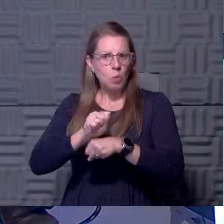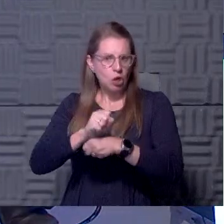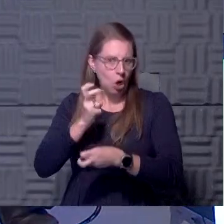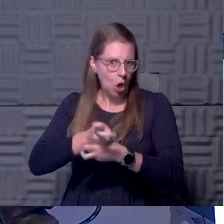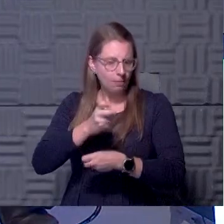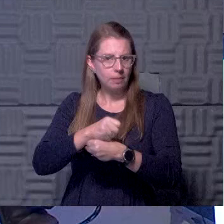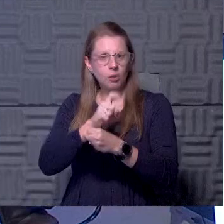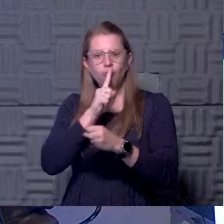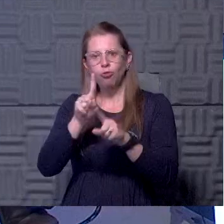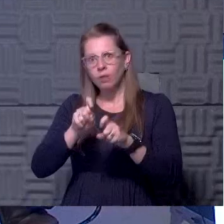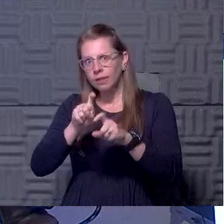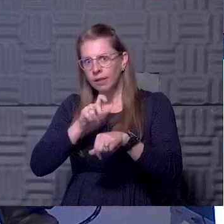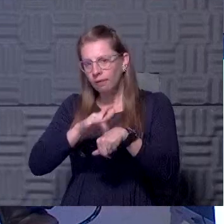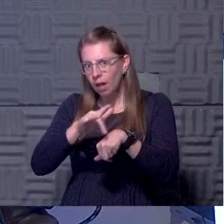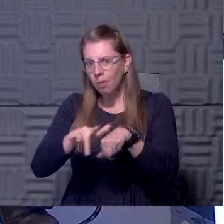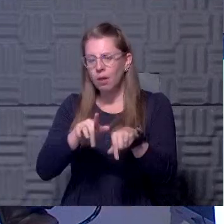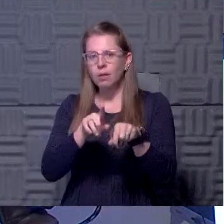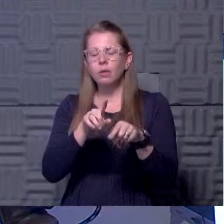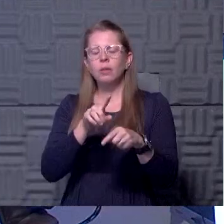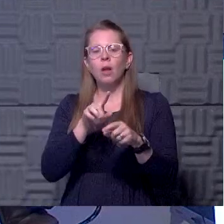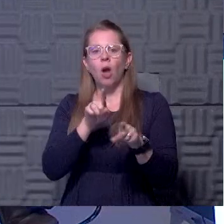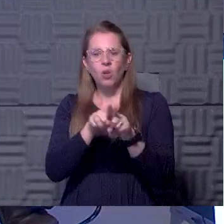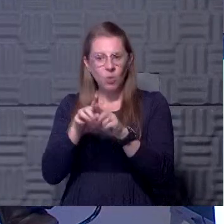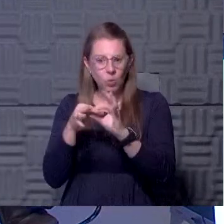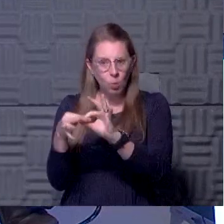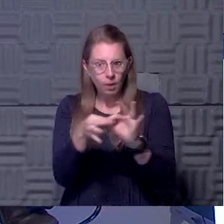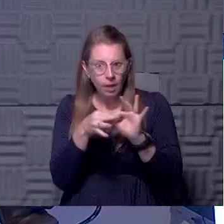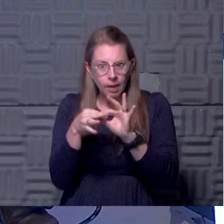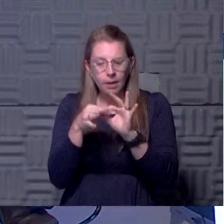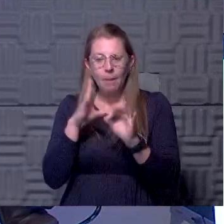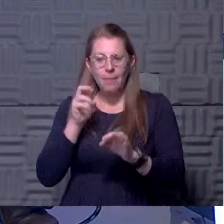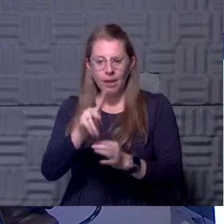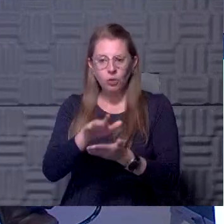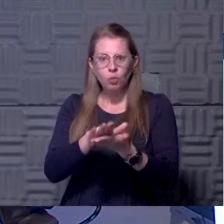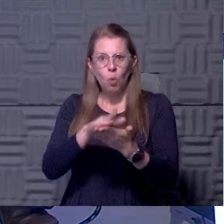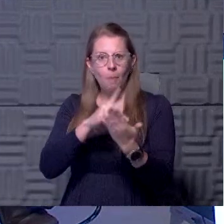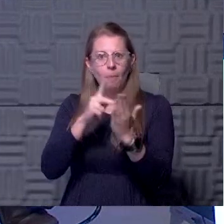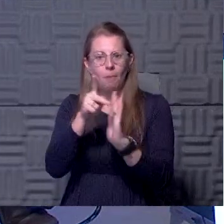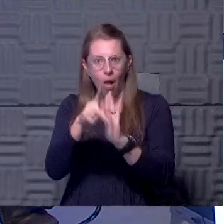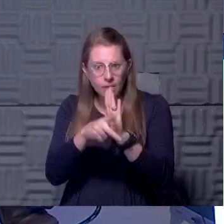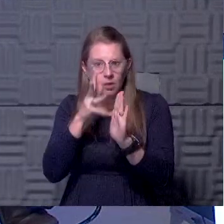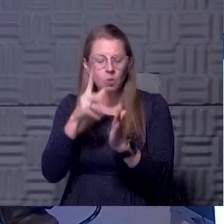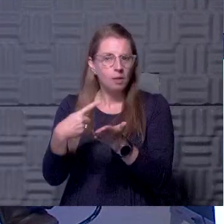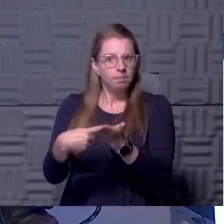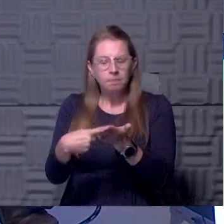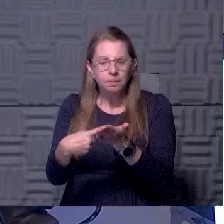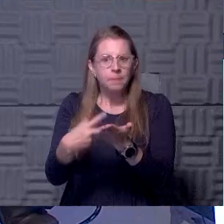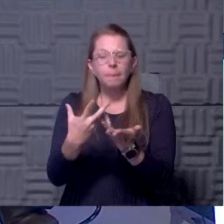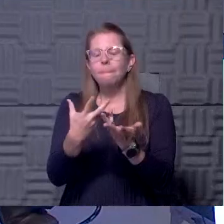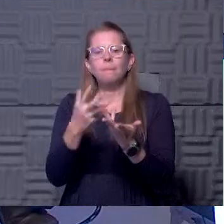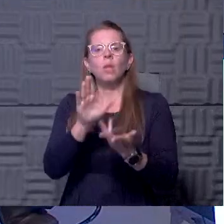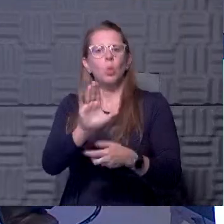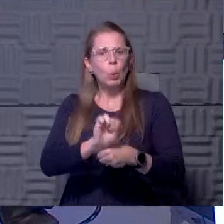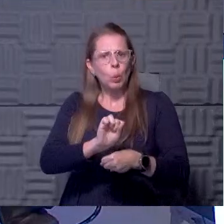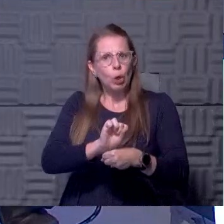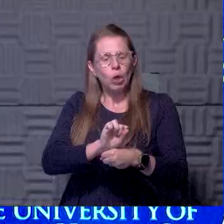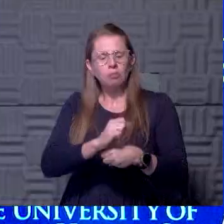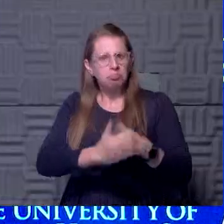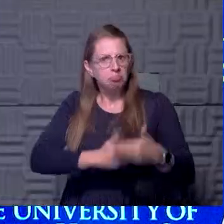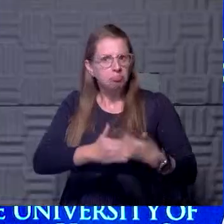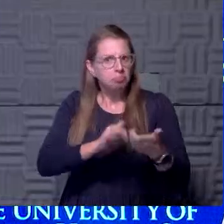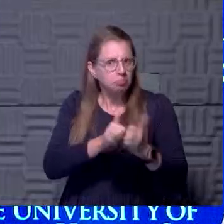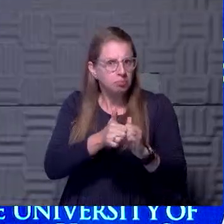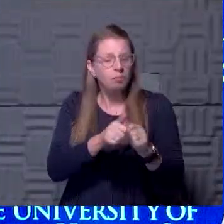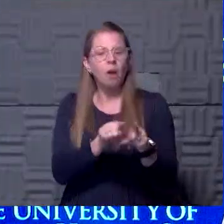had testing available, helping coordinate what the campus return to school policy is going to be. So we're going to talk about how your work has been and